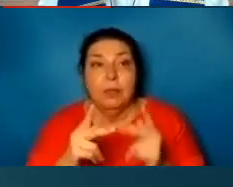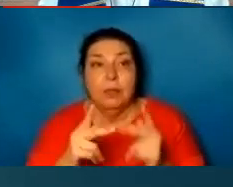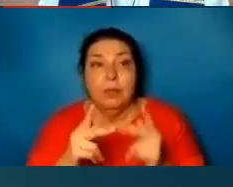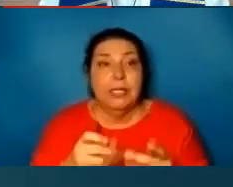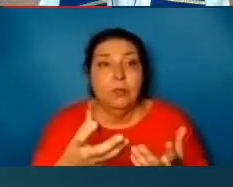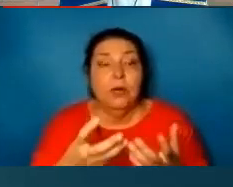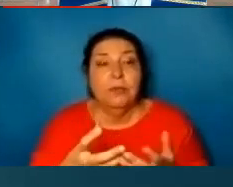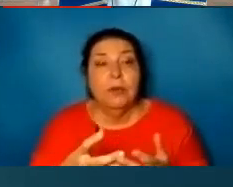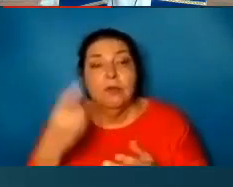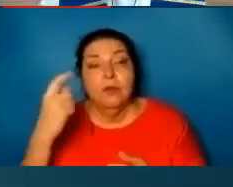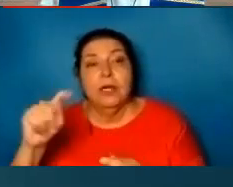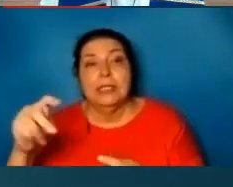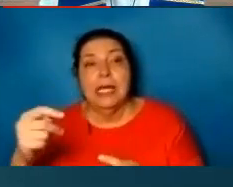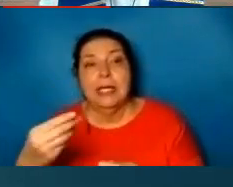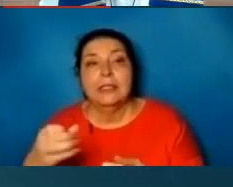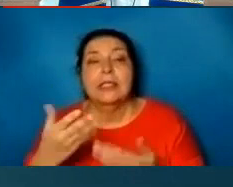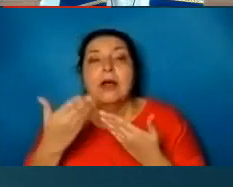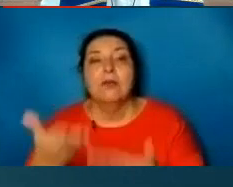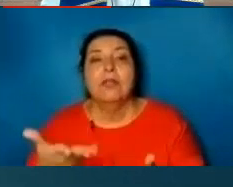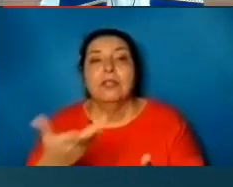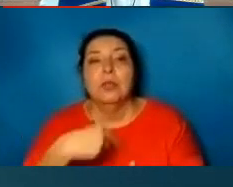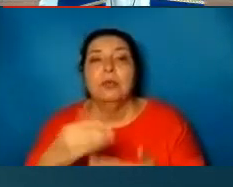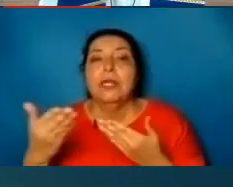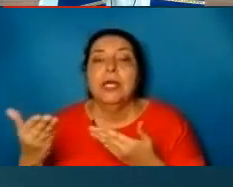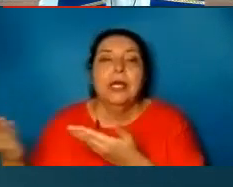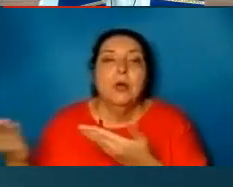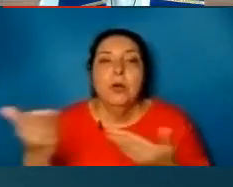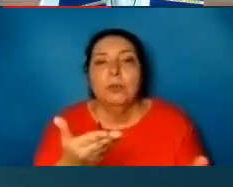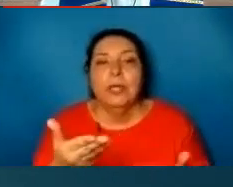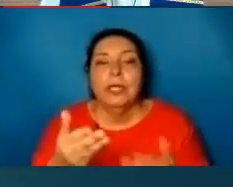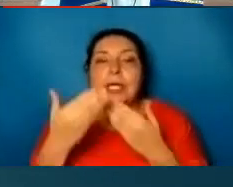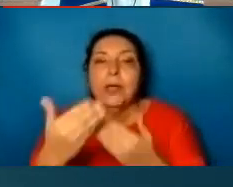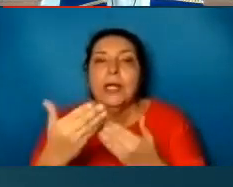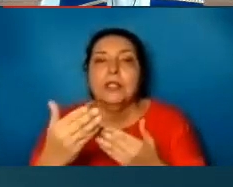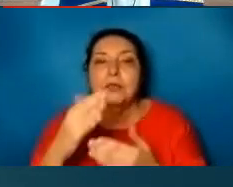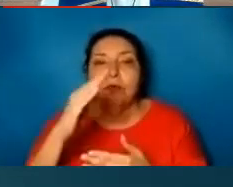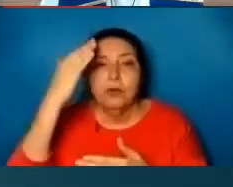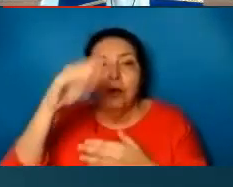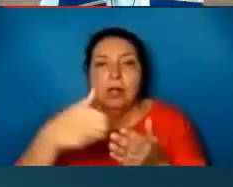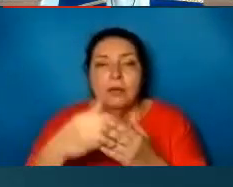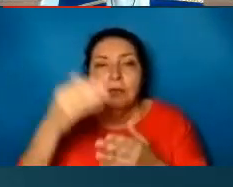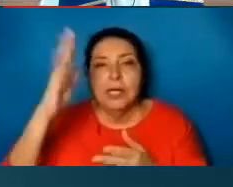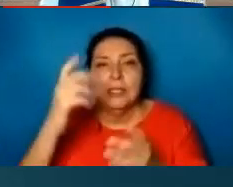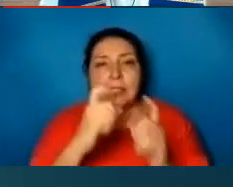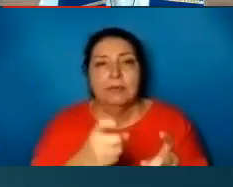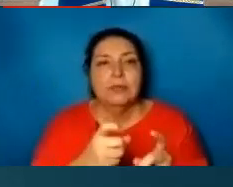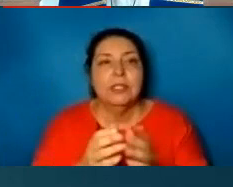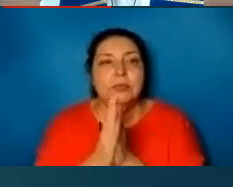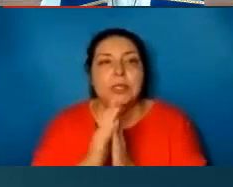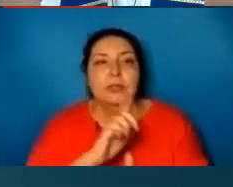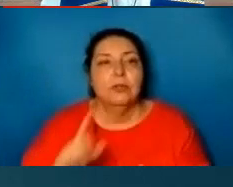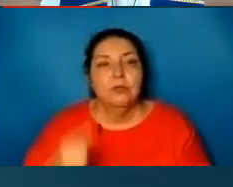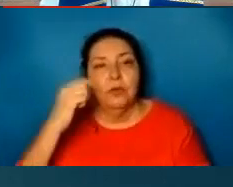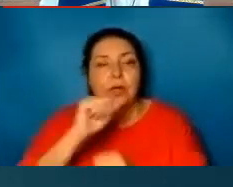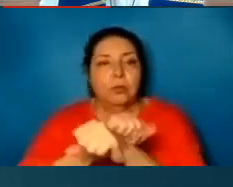offerings we bring in gratitude for all of God's gift. Let us pray to the Lord. For our vocations and occupations.